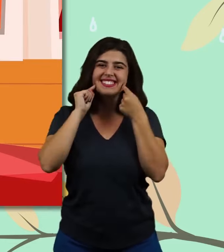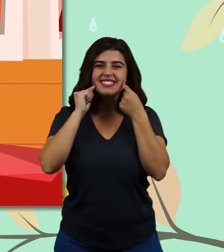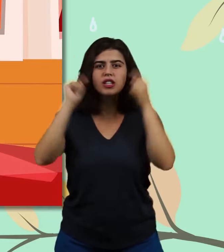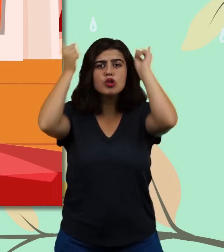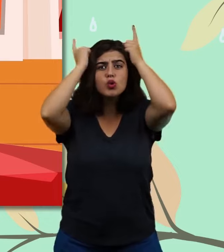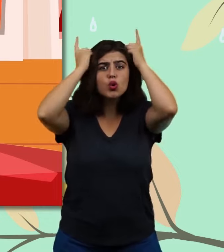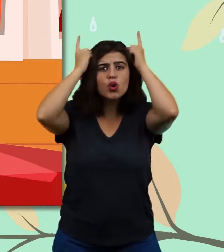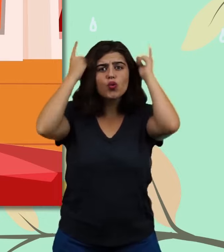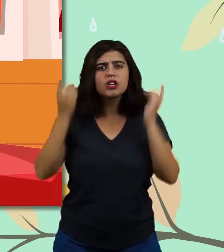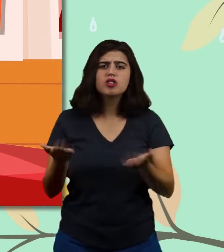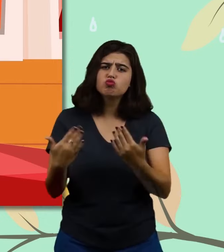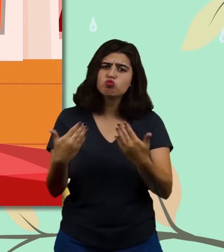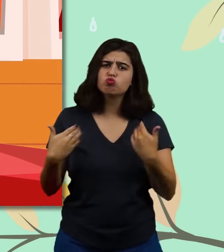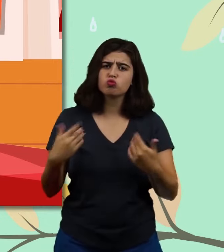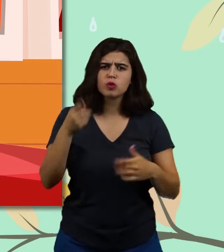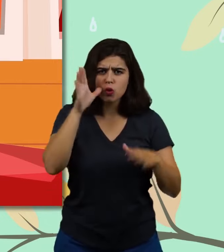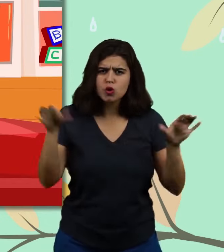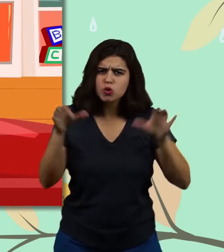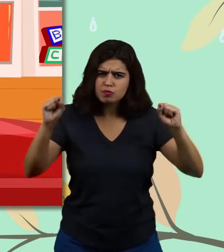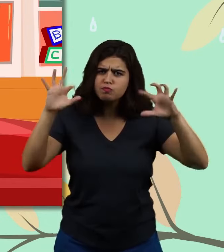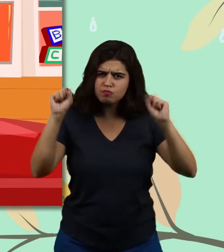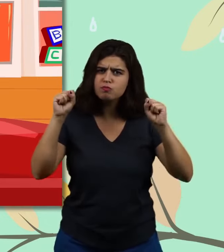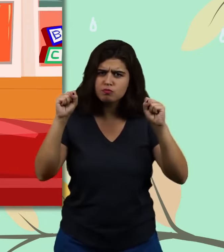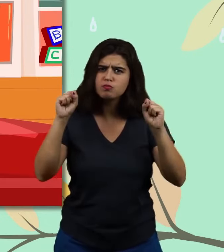Cheer up, Groovy. You'll end up doing it well.